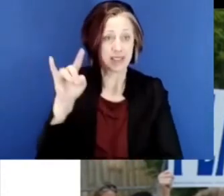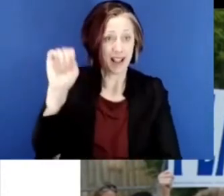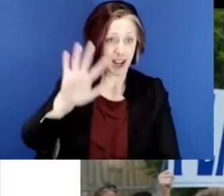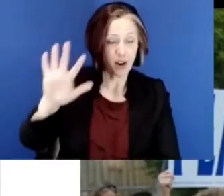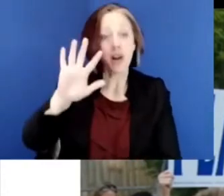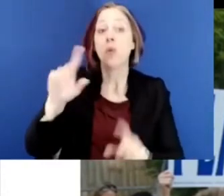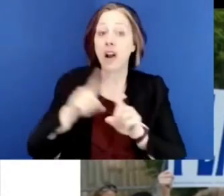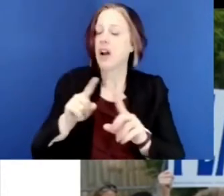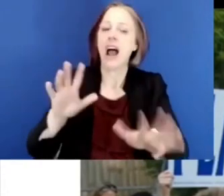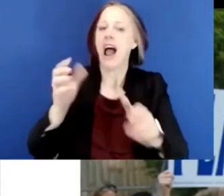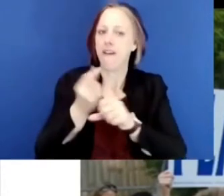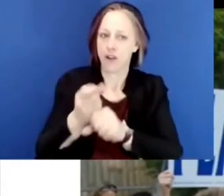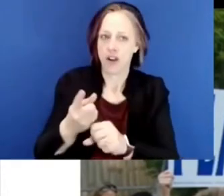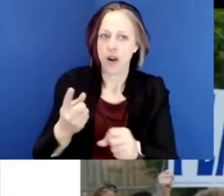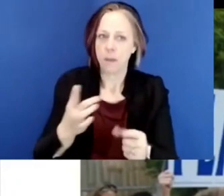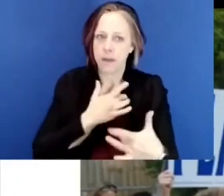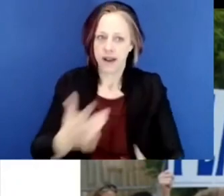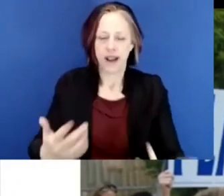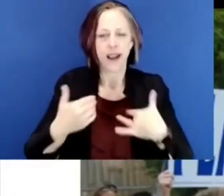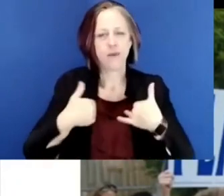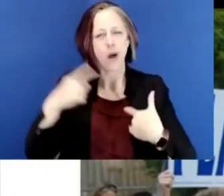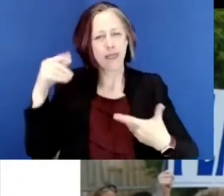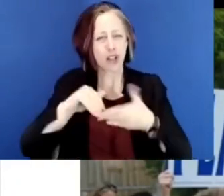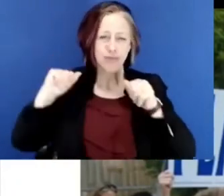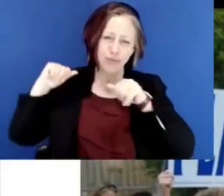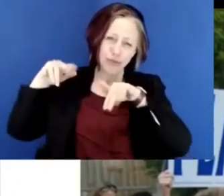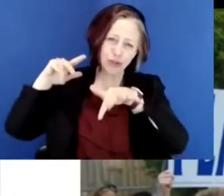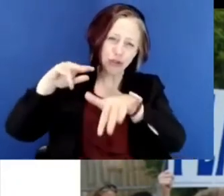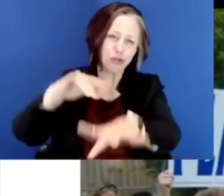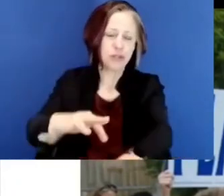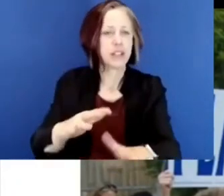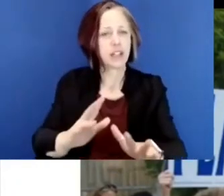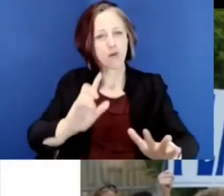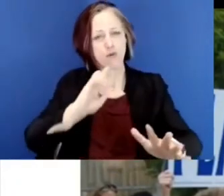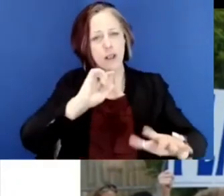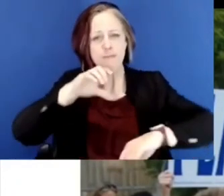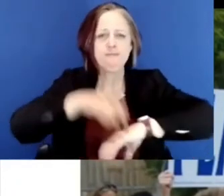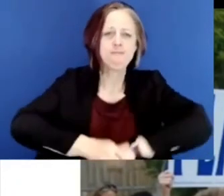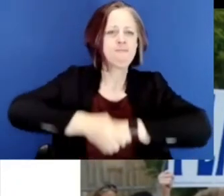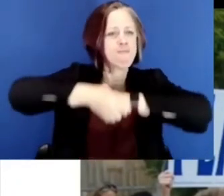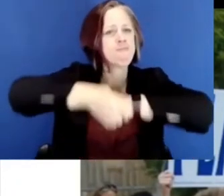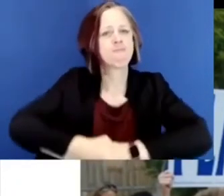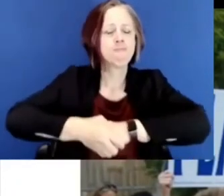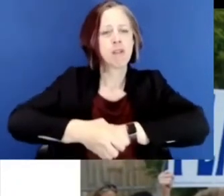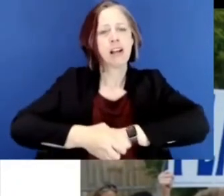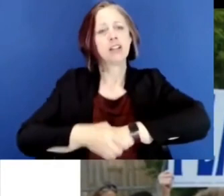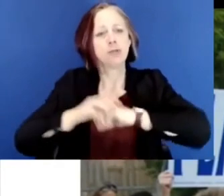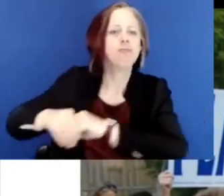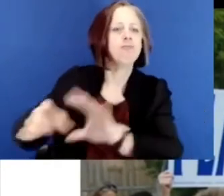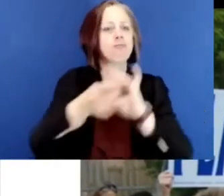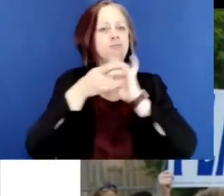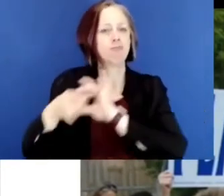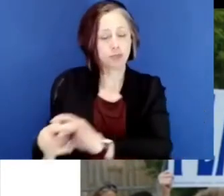found with the peace foundation. This is, and so we came together, they're black, white, different parts of the city. And, um, and we would, this is, uh,